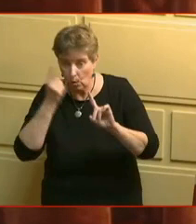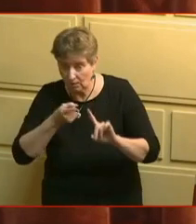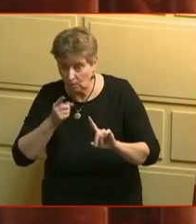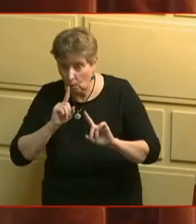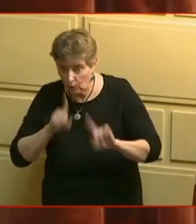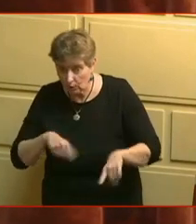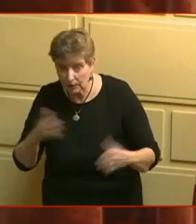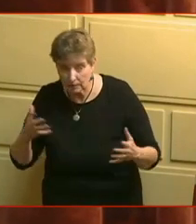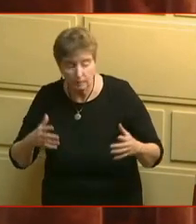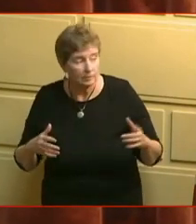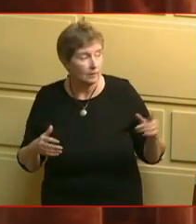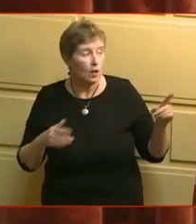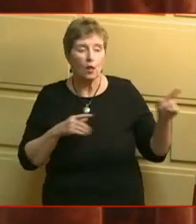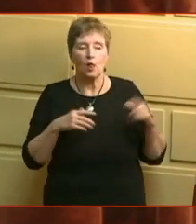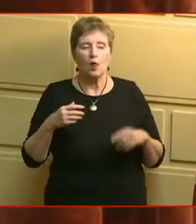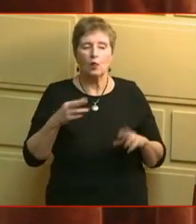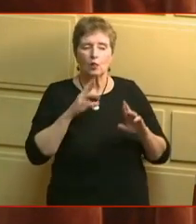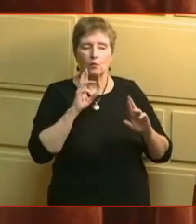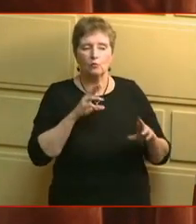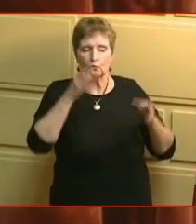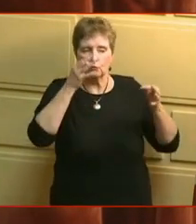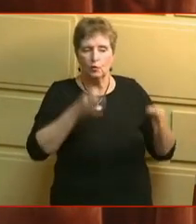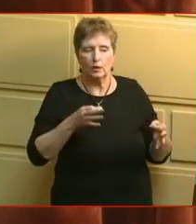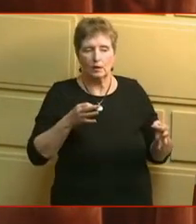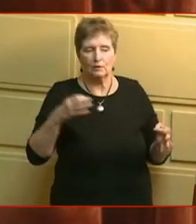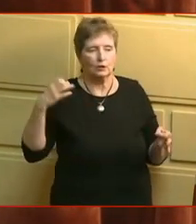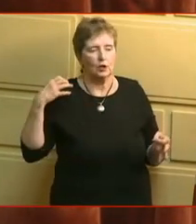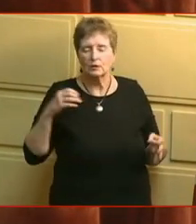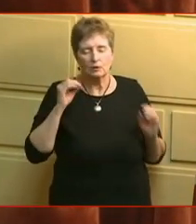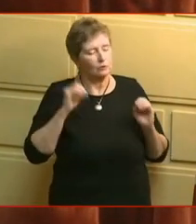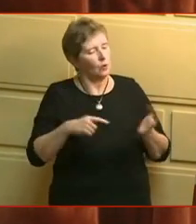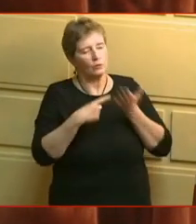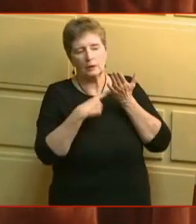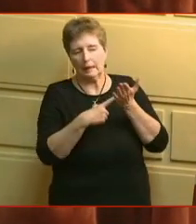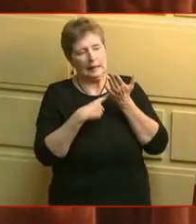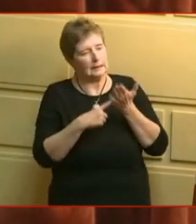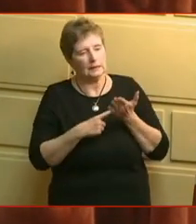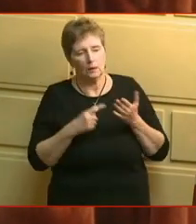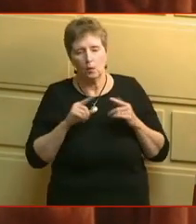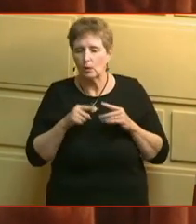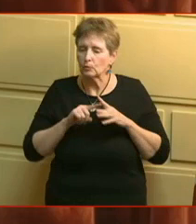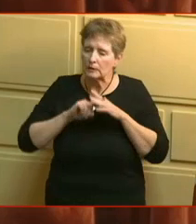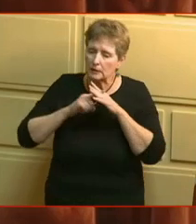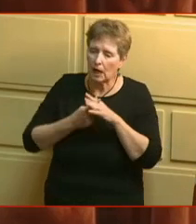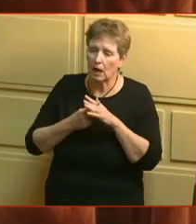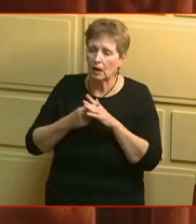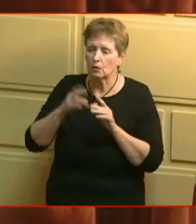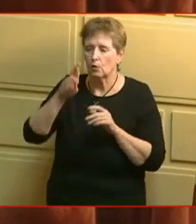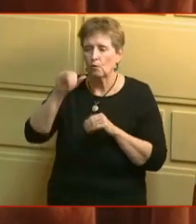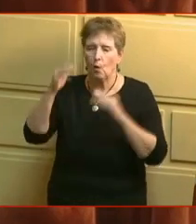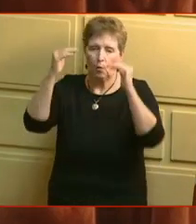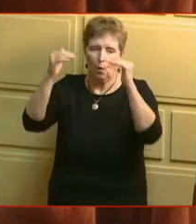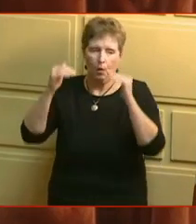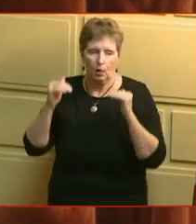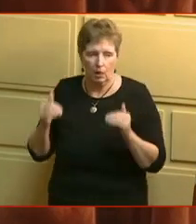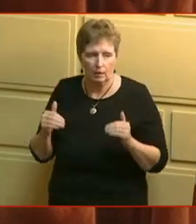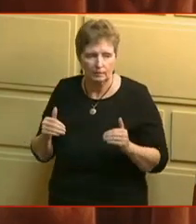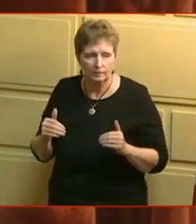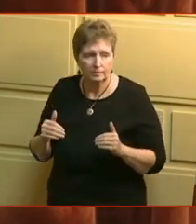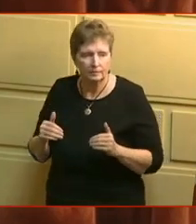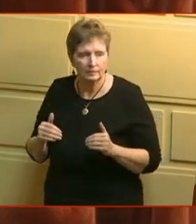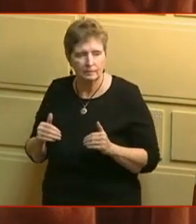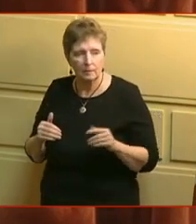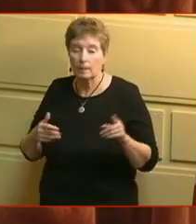The ruling of the chair is that there is no debate once we've started with the roll call. So,